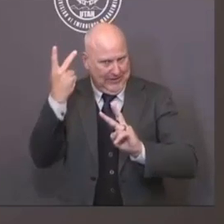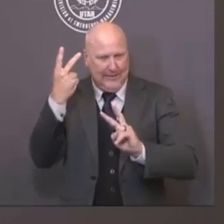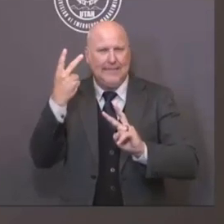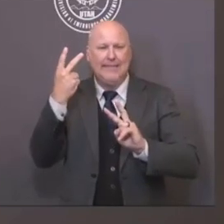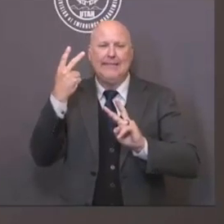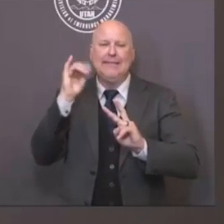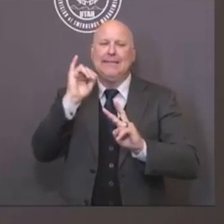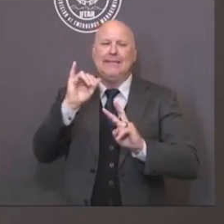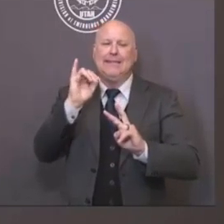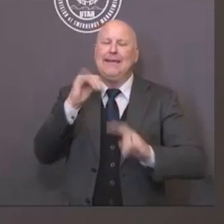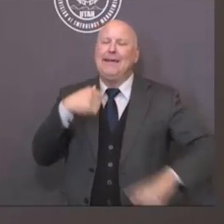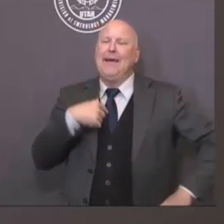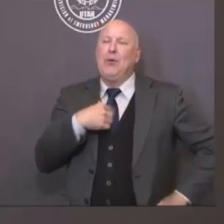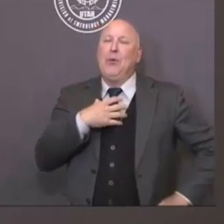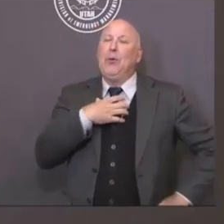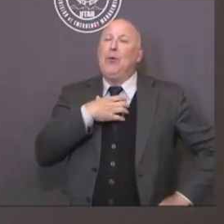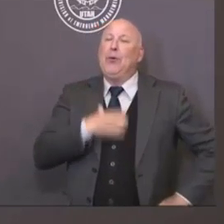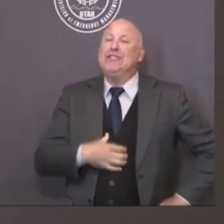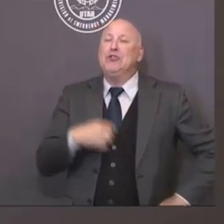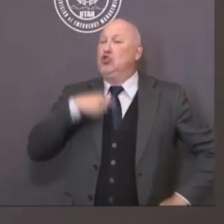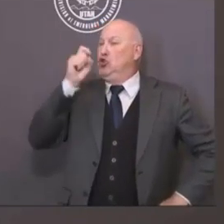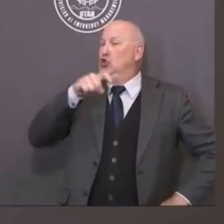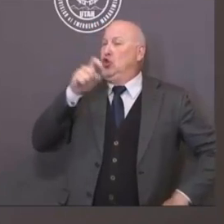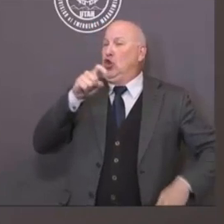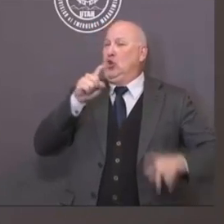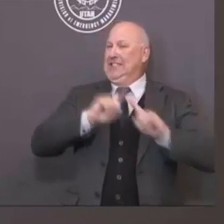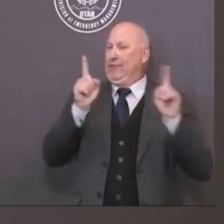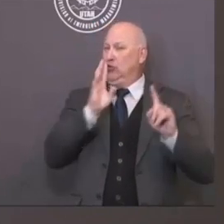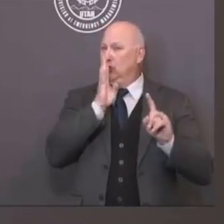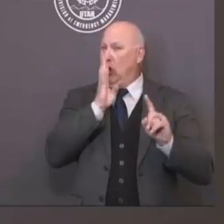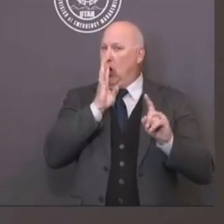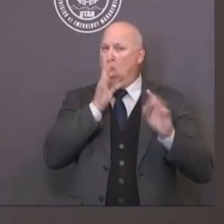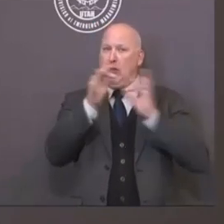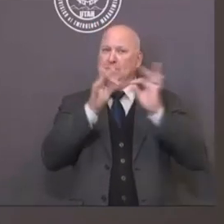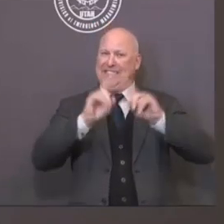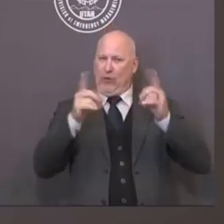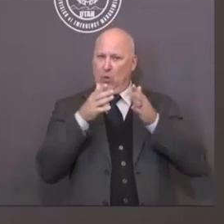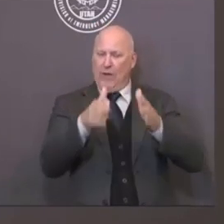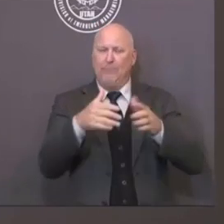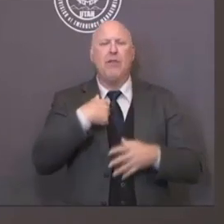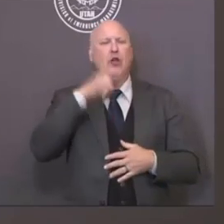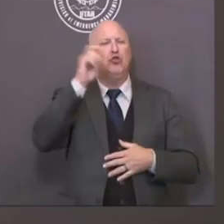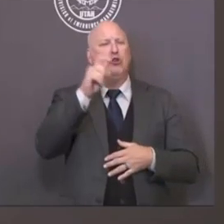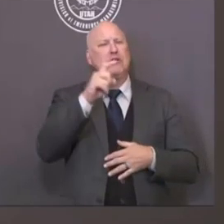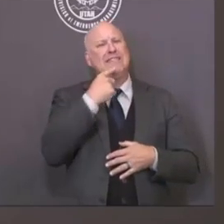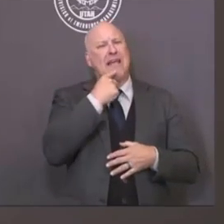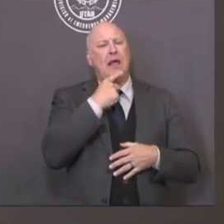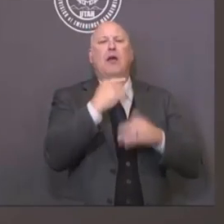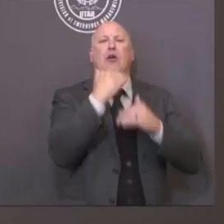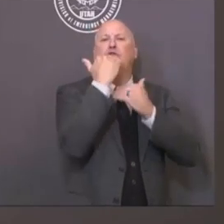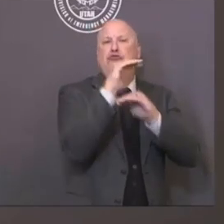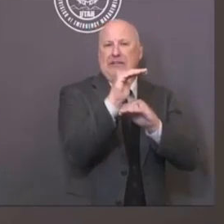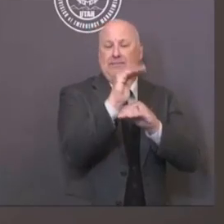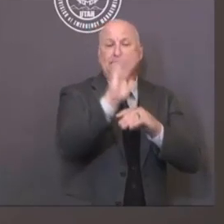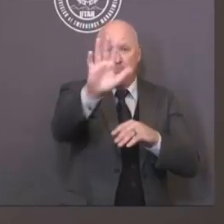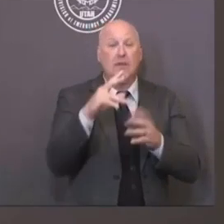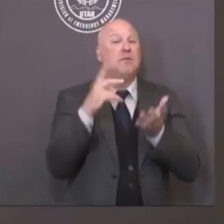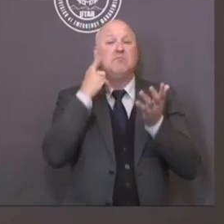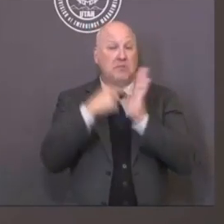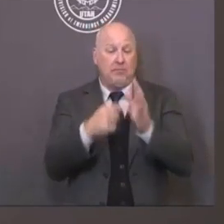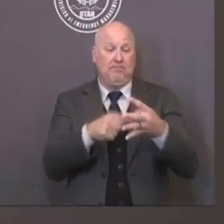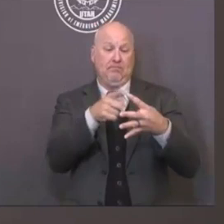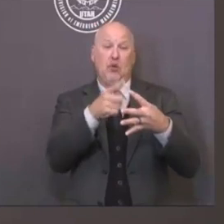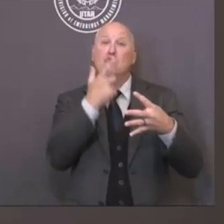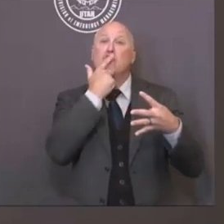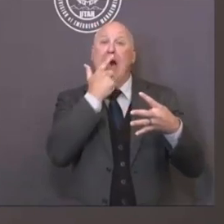the restrictions. We've loosened the restrictions. We have more restrictions under red, moderate restrictions under orange, low